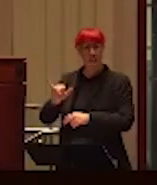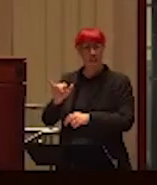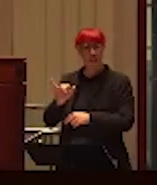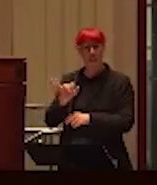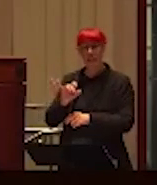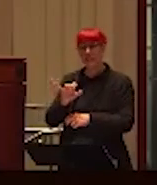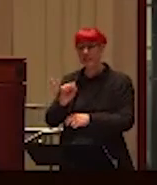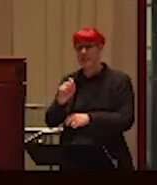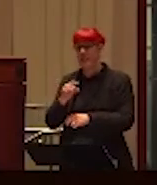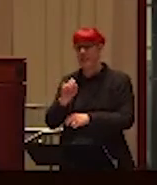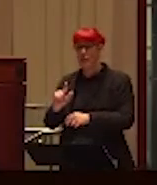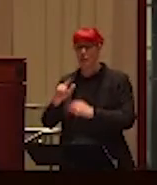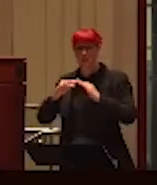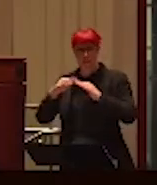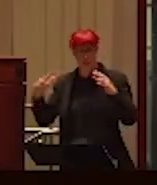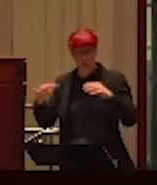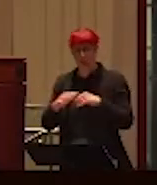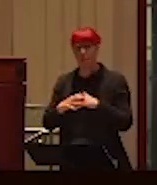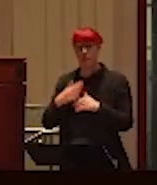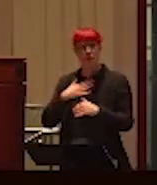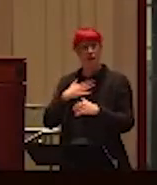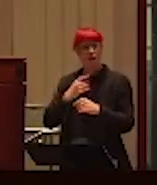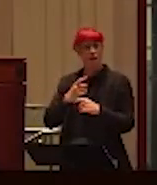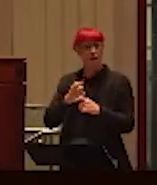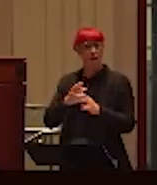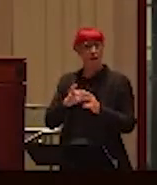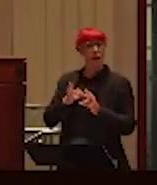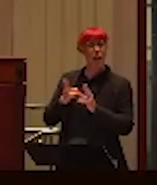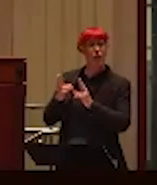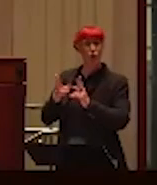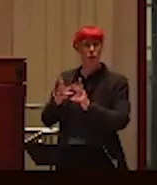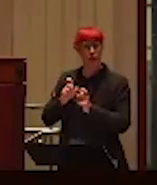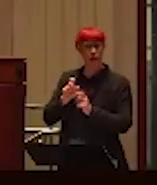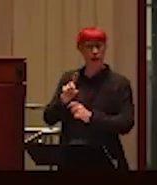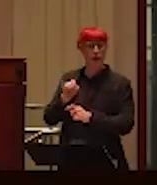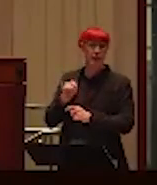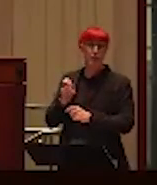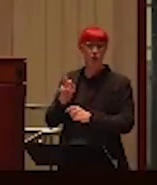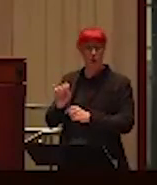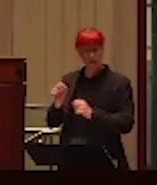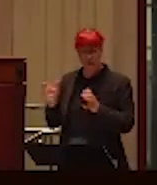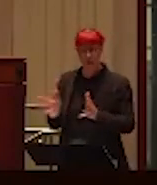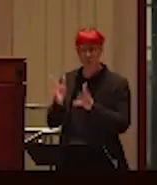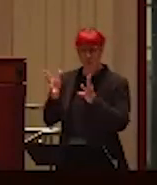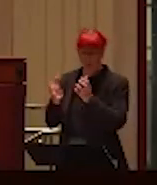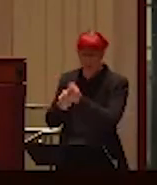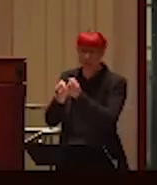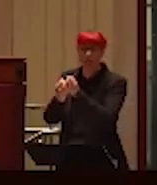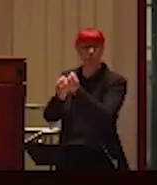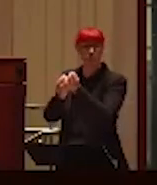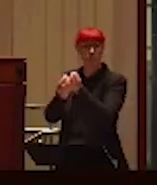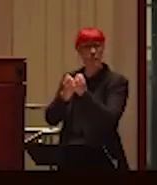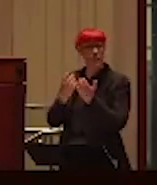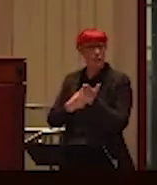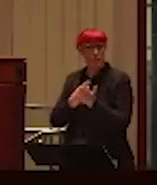And, um, my editors are generally quite, um, supportive, encouraging even. Sometimes they're just tolerant, but that's